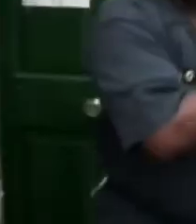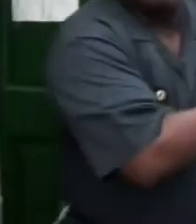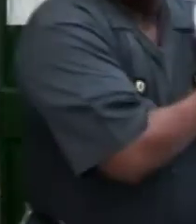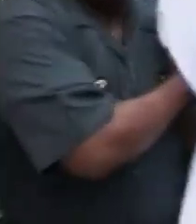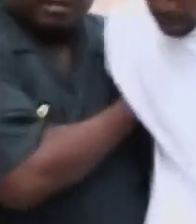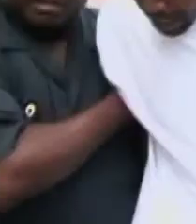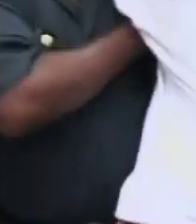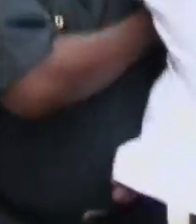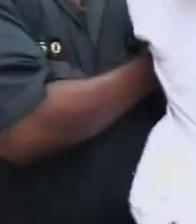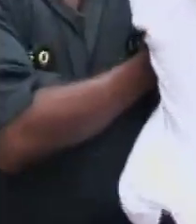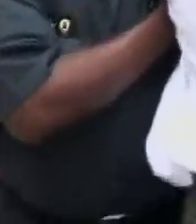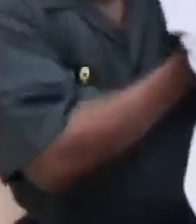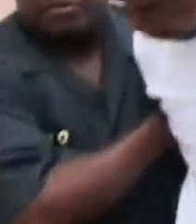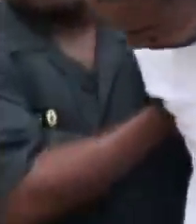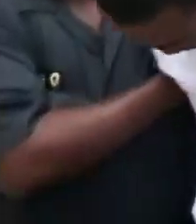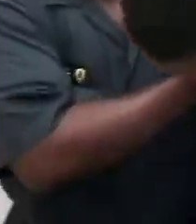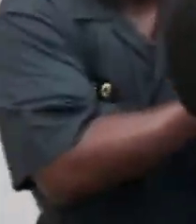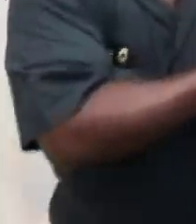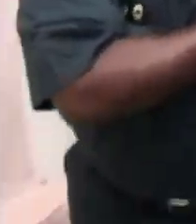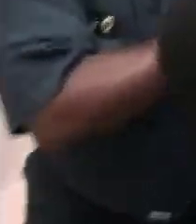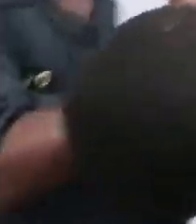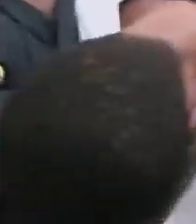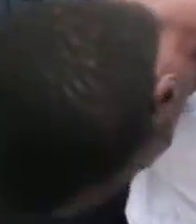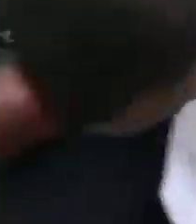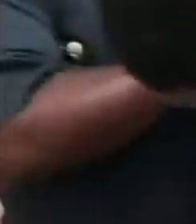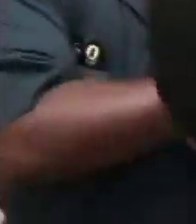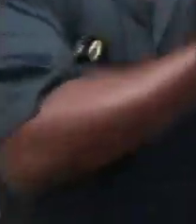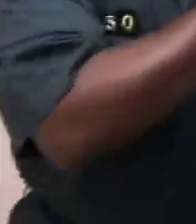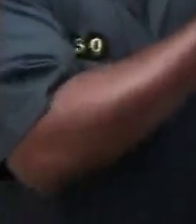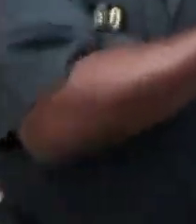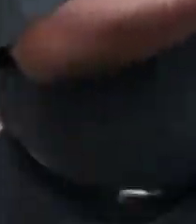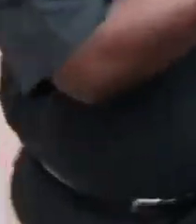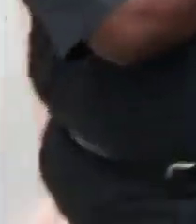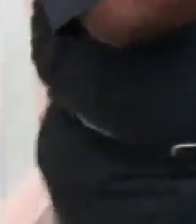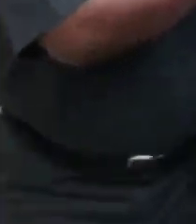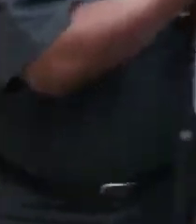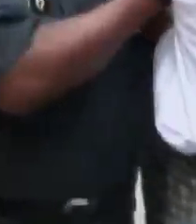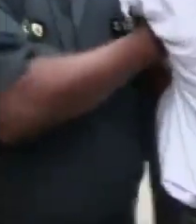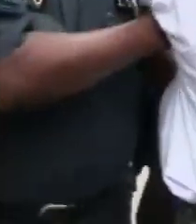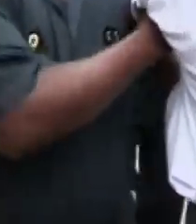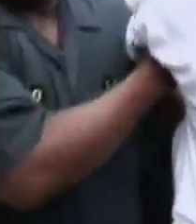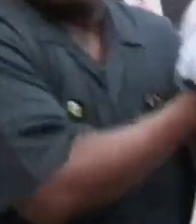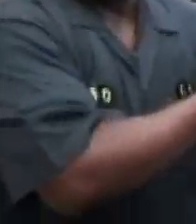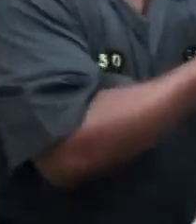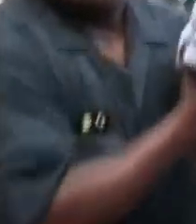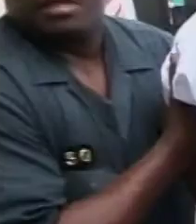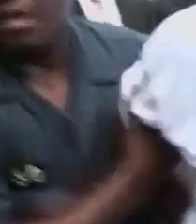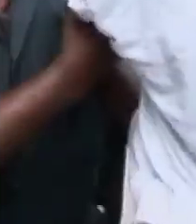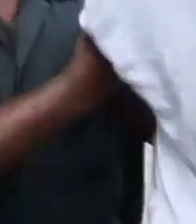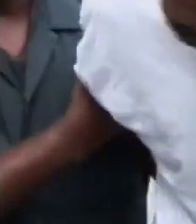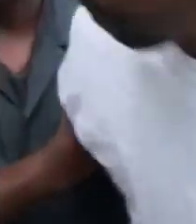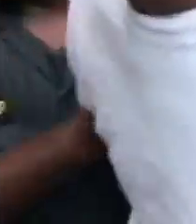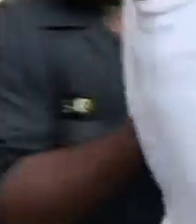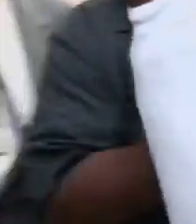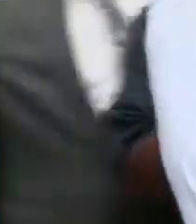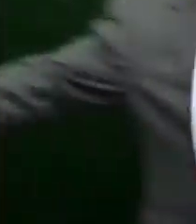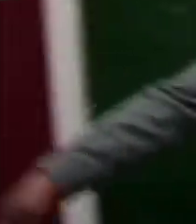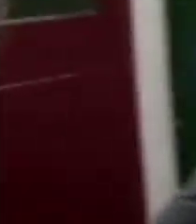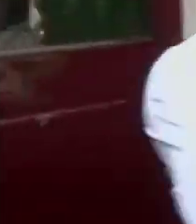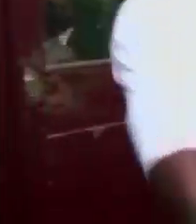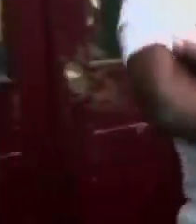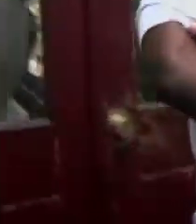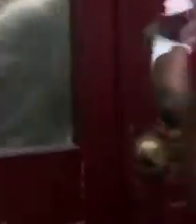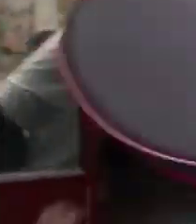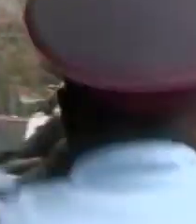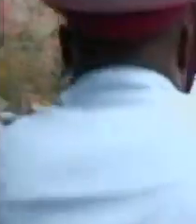Coming up, the man believed to be the central character in sexually assaulting little boys in court today. Outside, an angry mob waited.